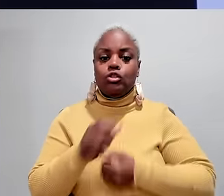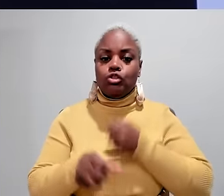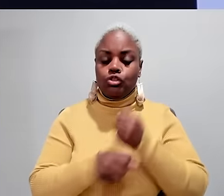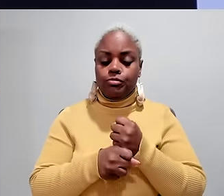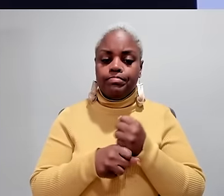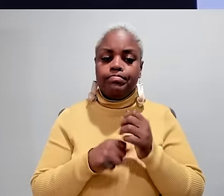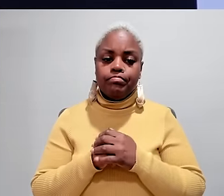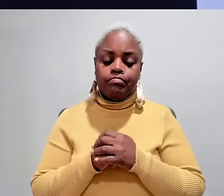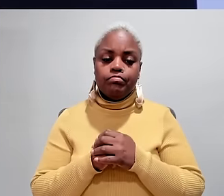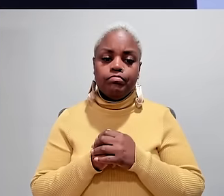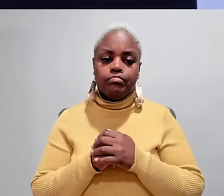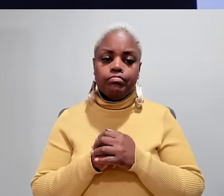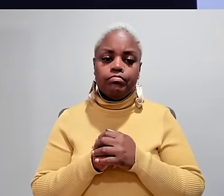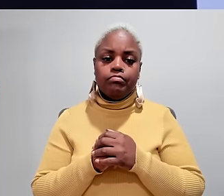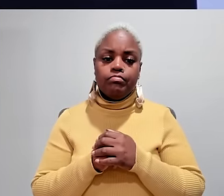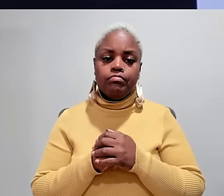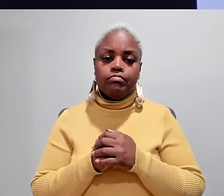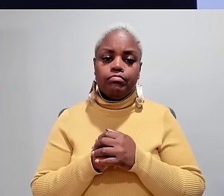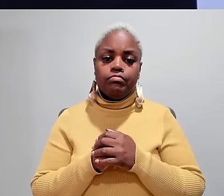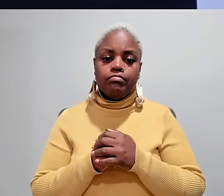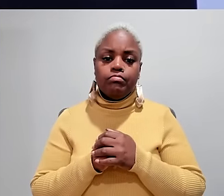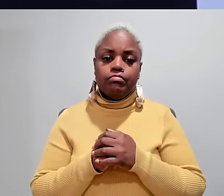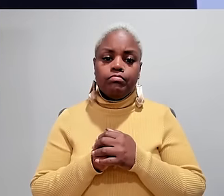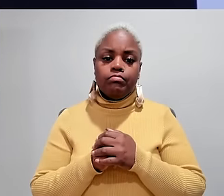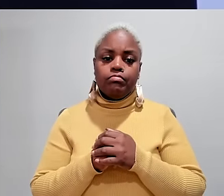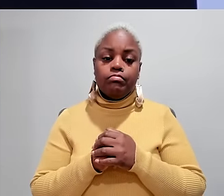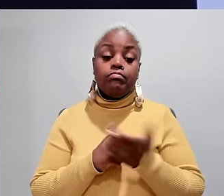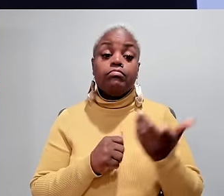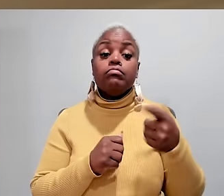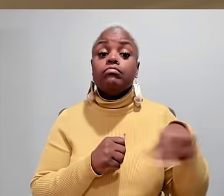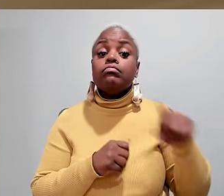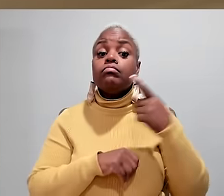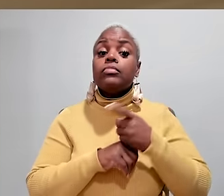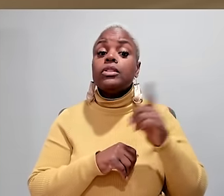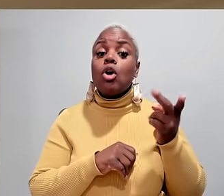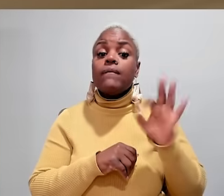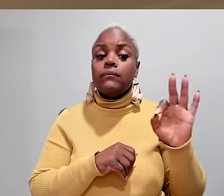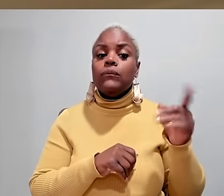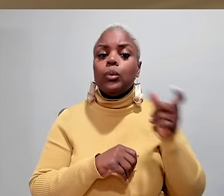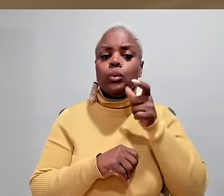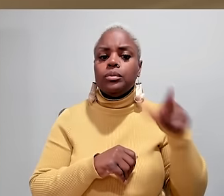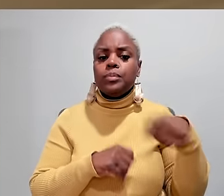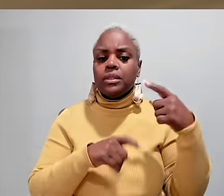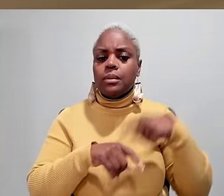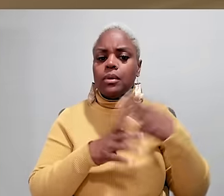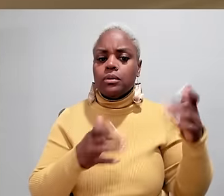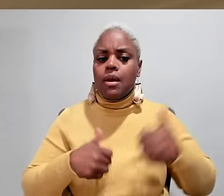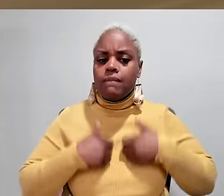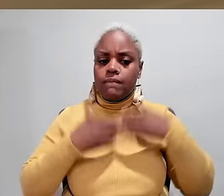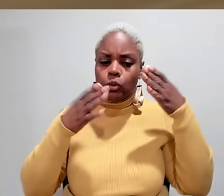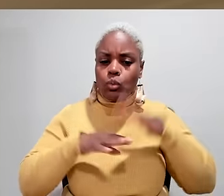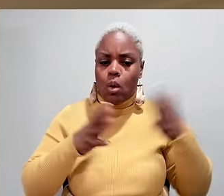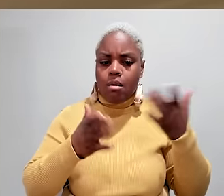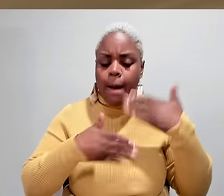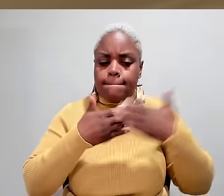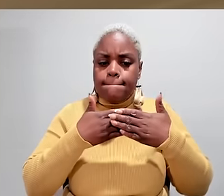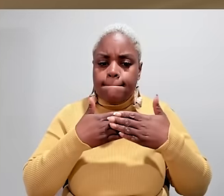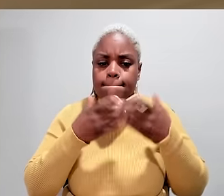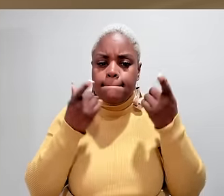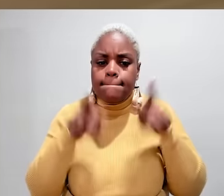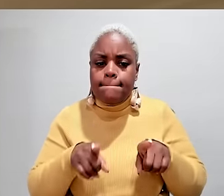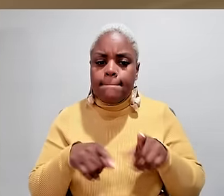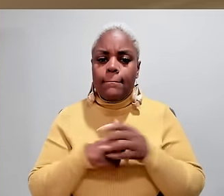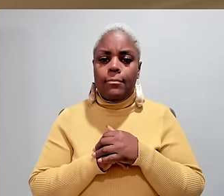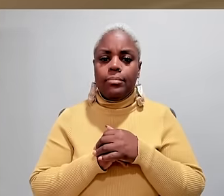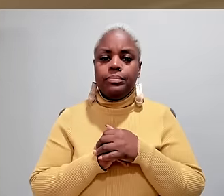a typical life expectancy between two and five years. Those days, Doctoroff, who he says that spent much of his